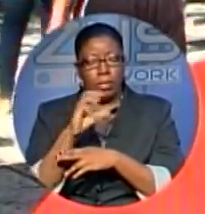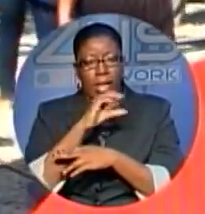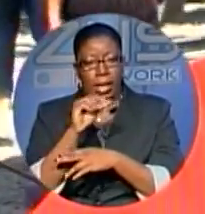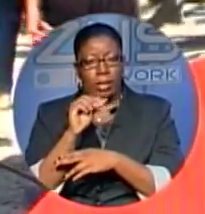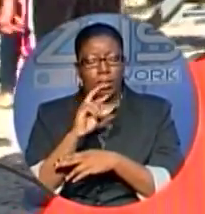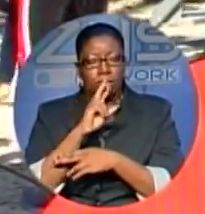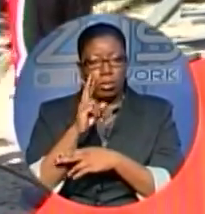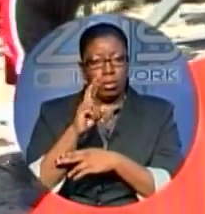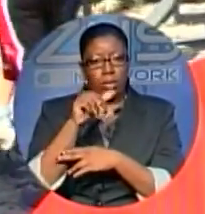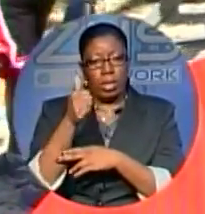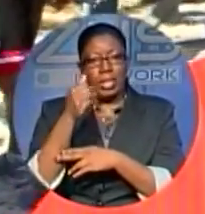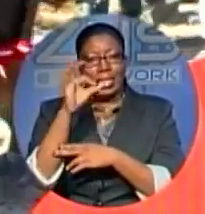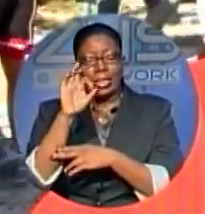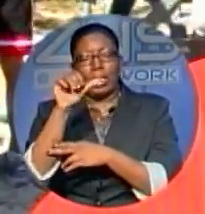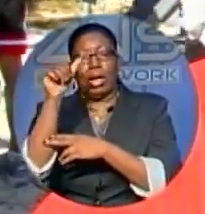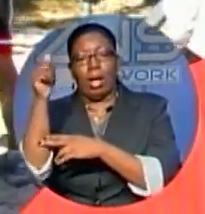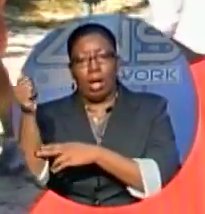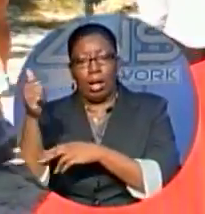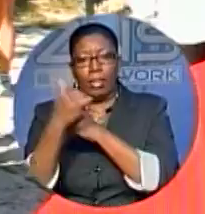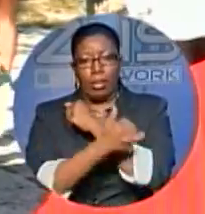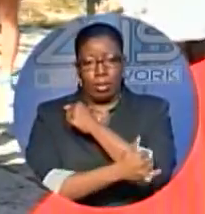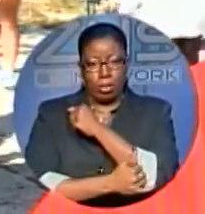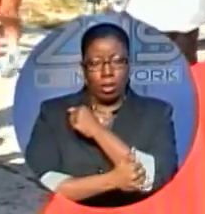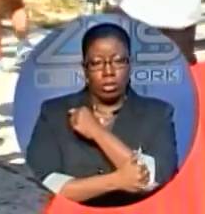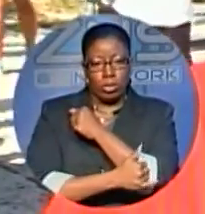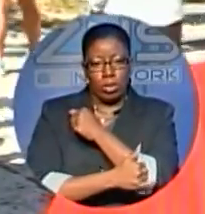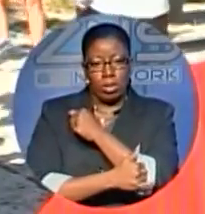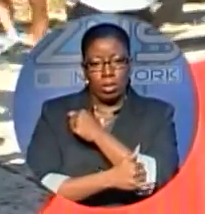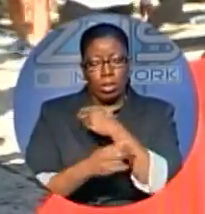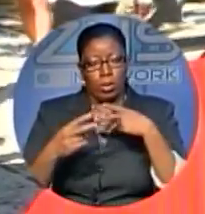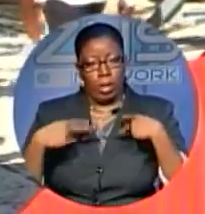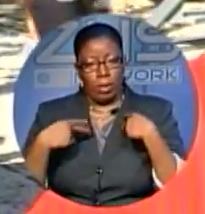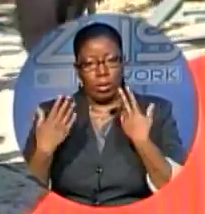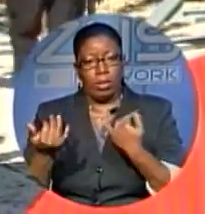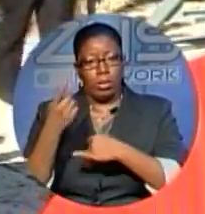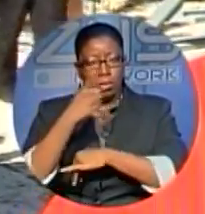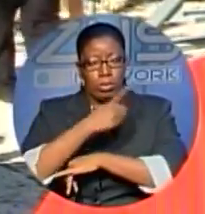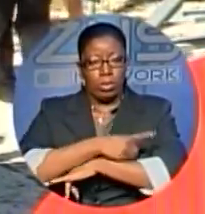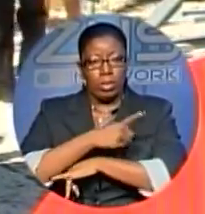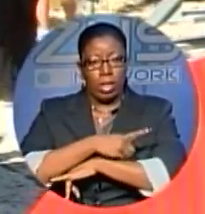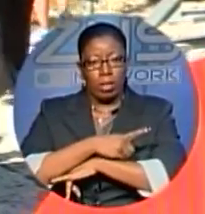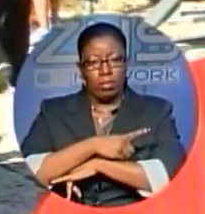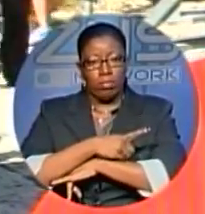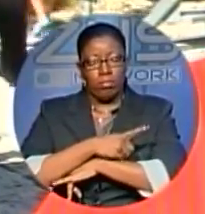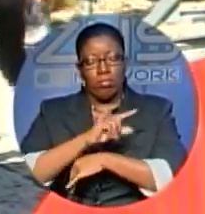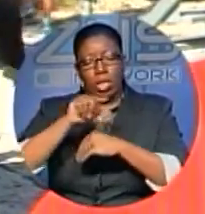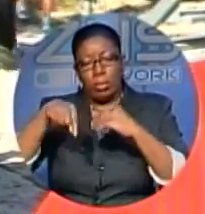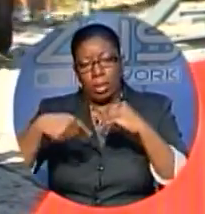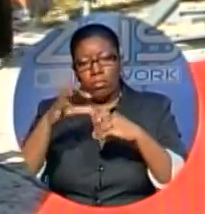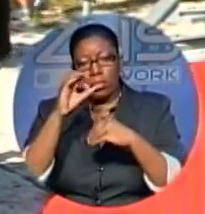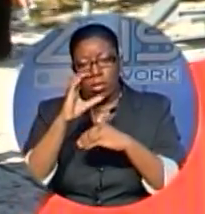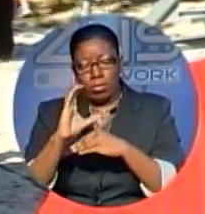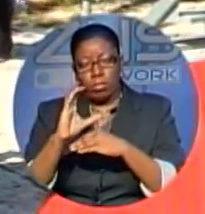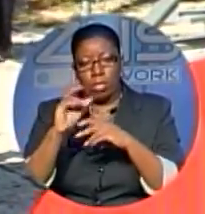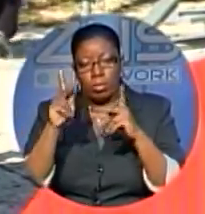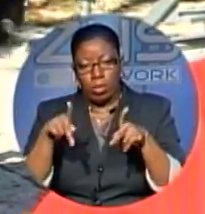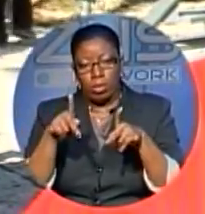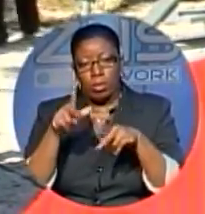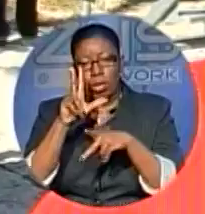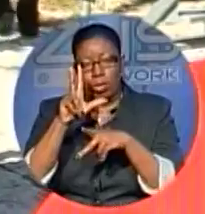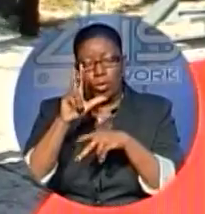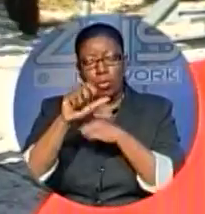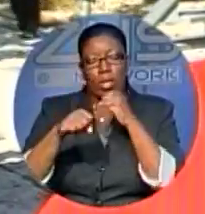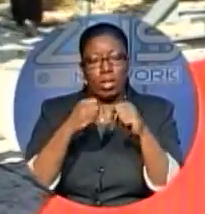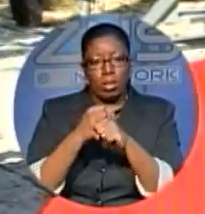19 other countries. And so we have here today just under 900 persons three years later from 20